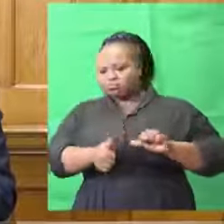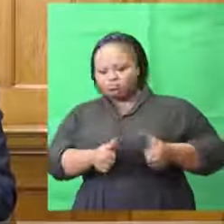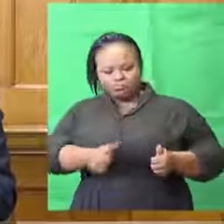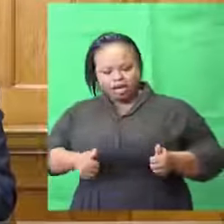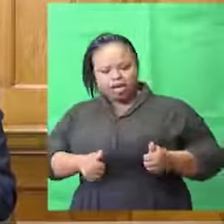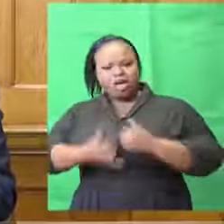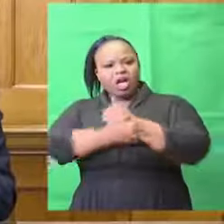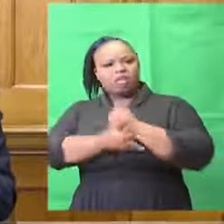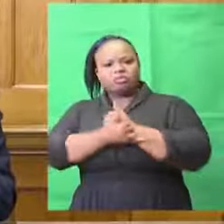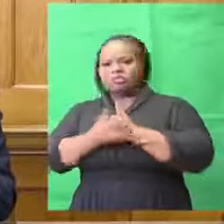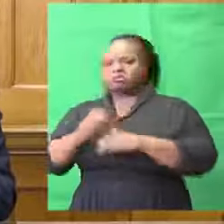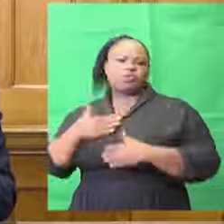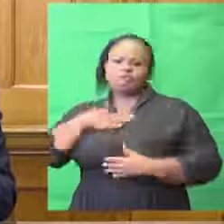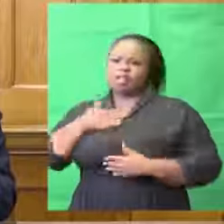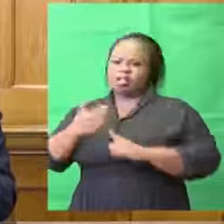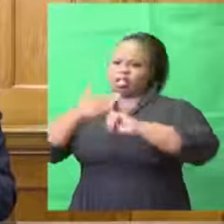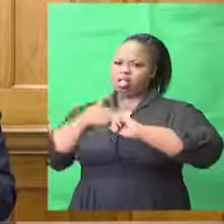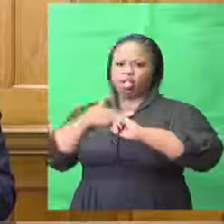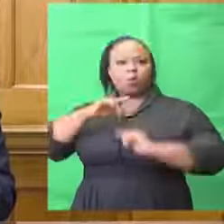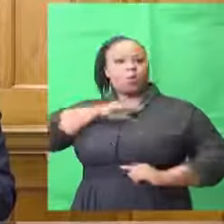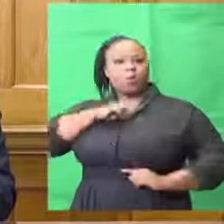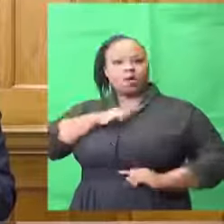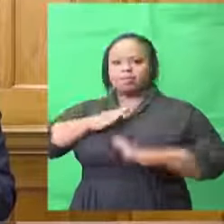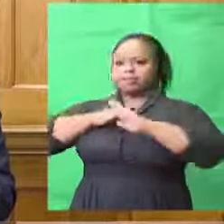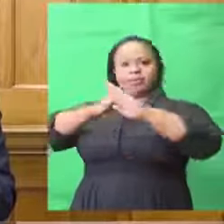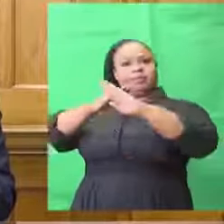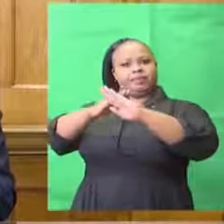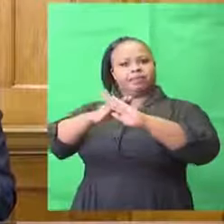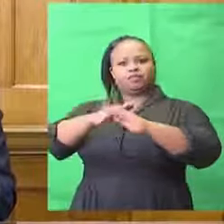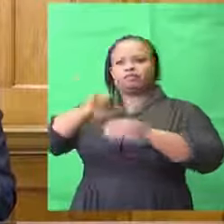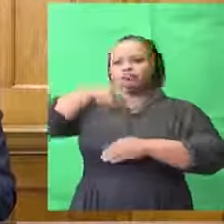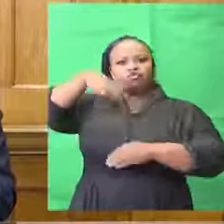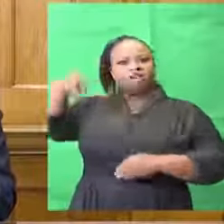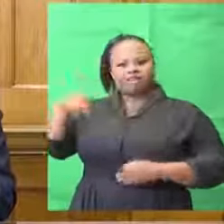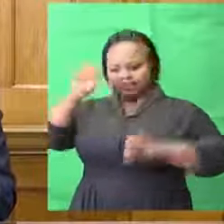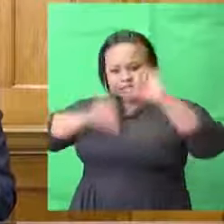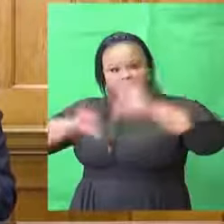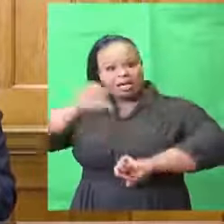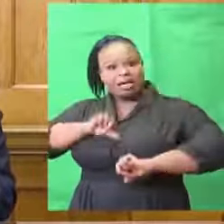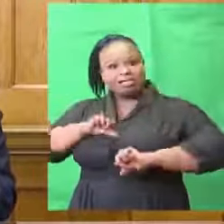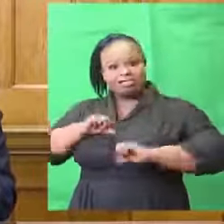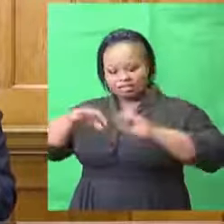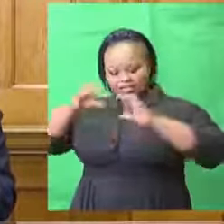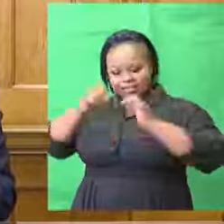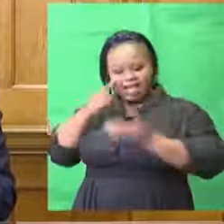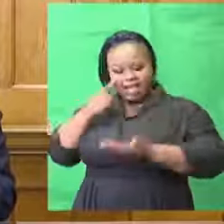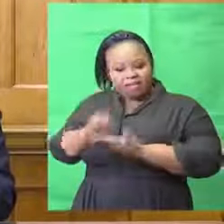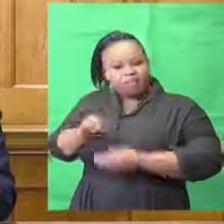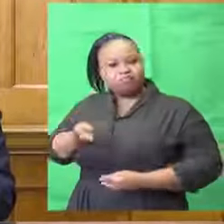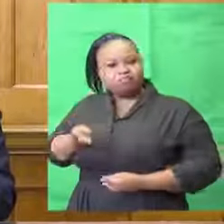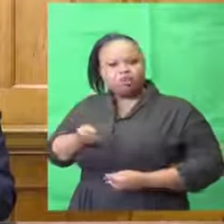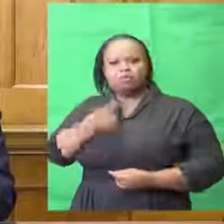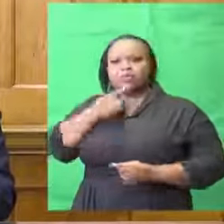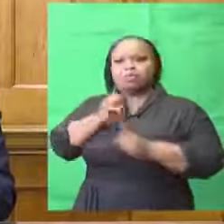The prohibition of travel is not informed by science, nor will it be effective in preventing the